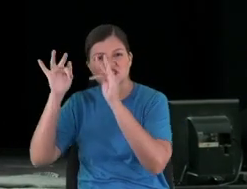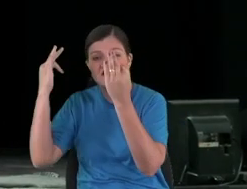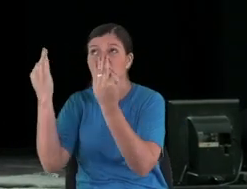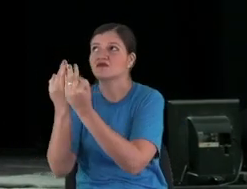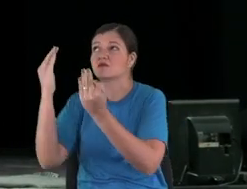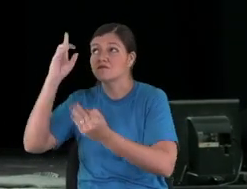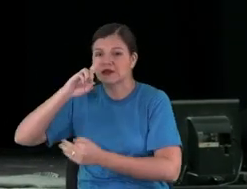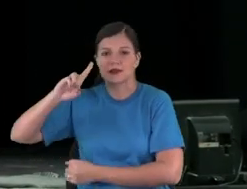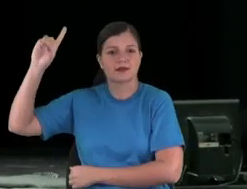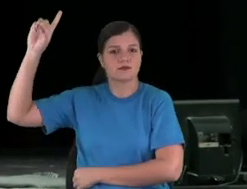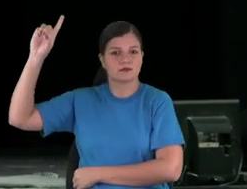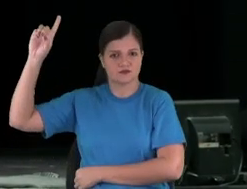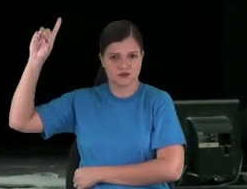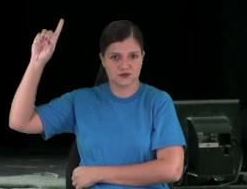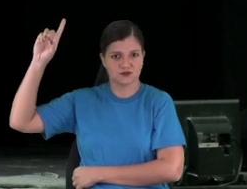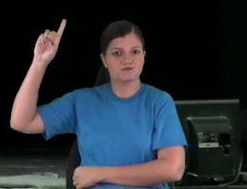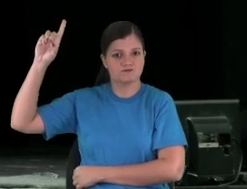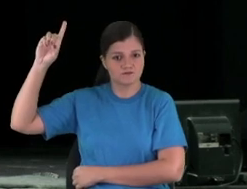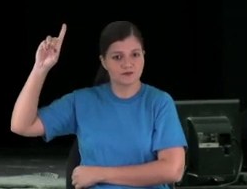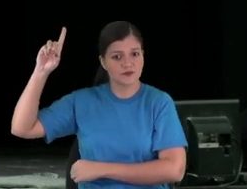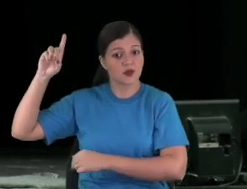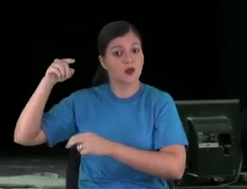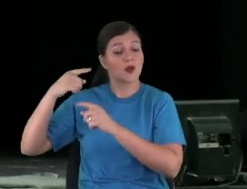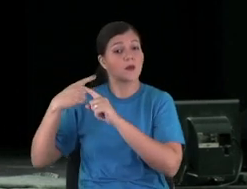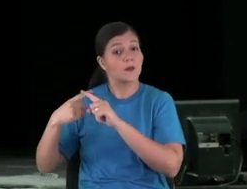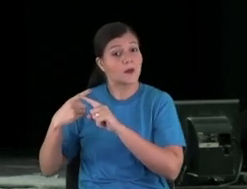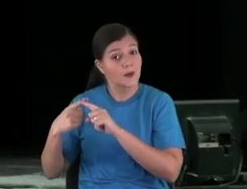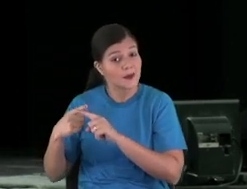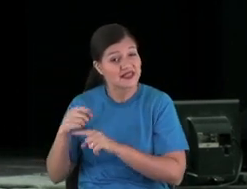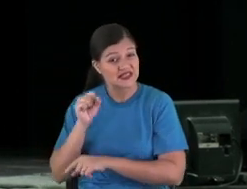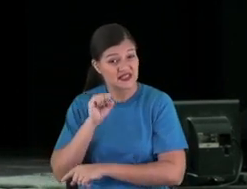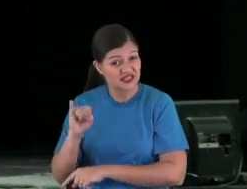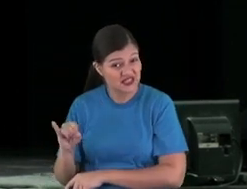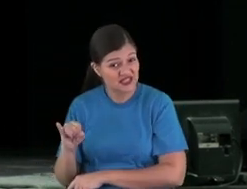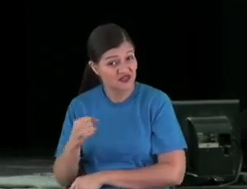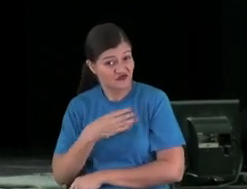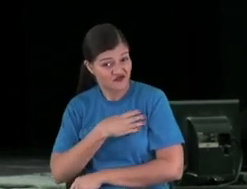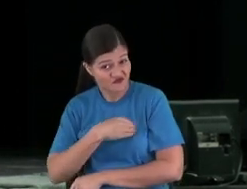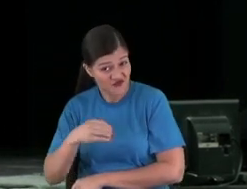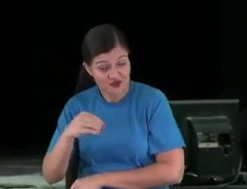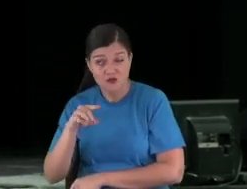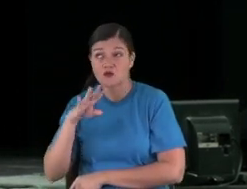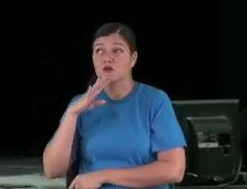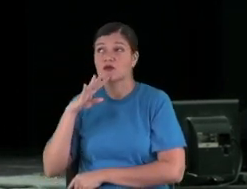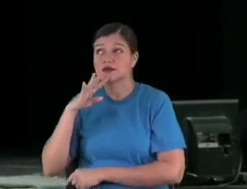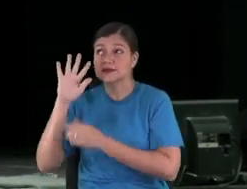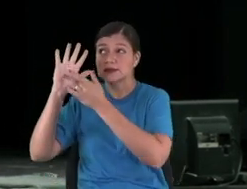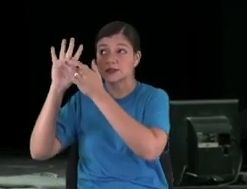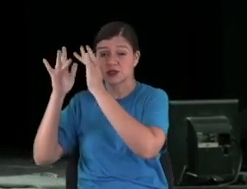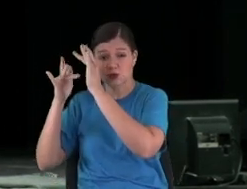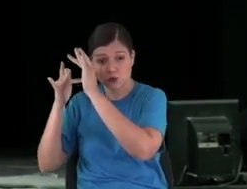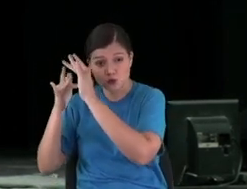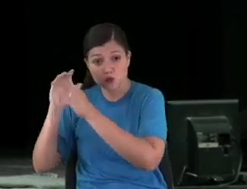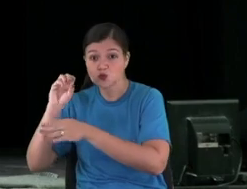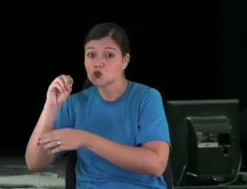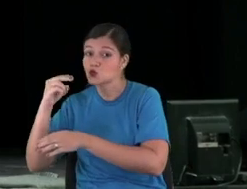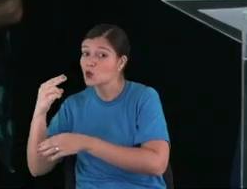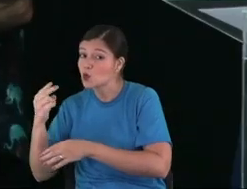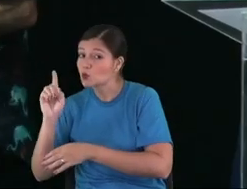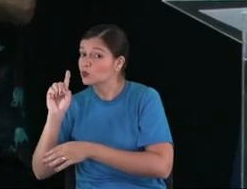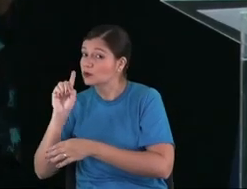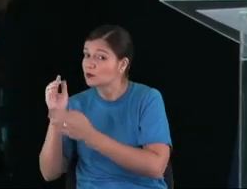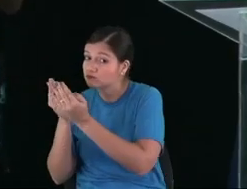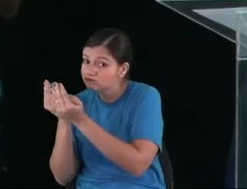the possibility to be how the kids know